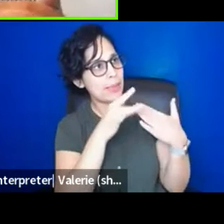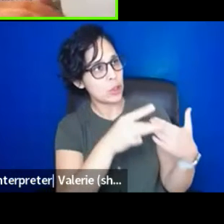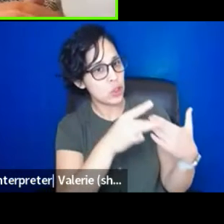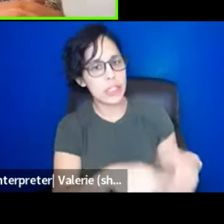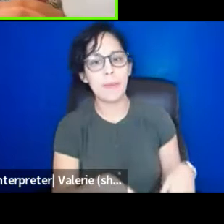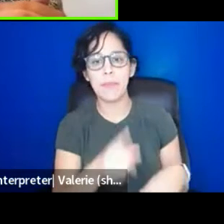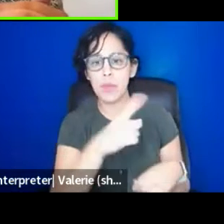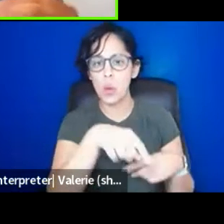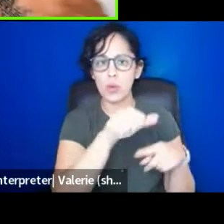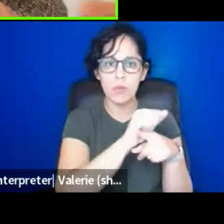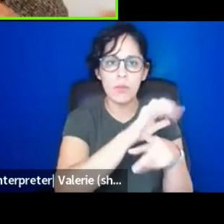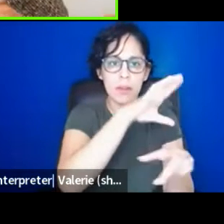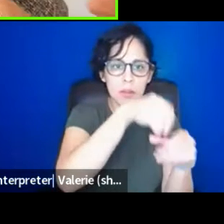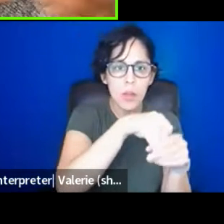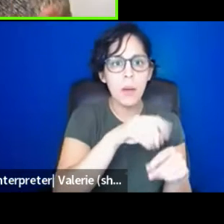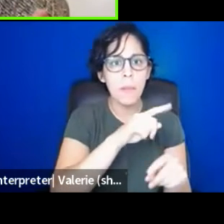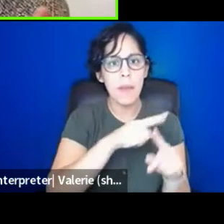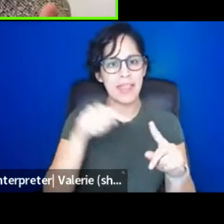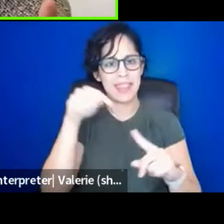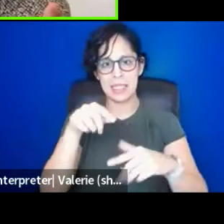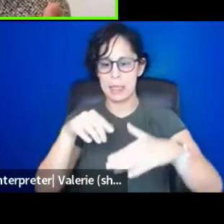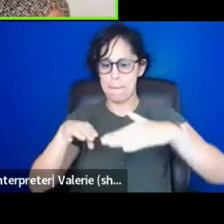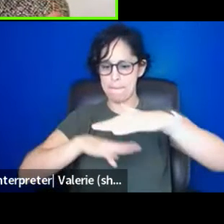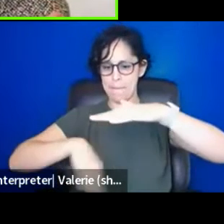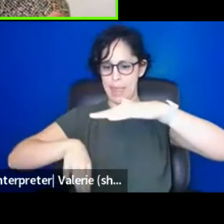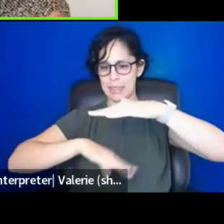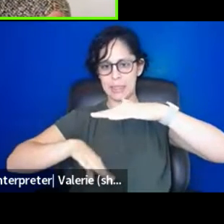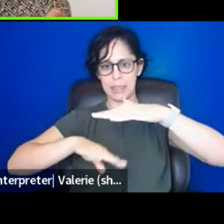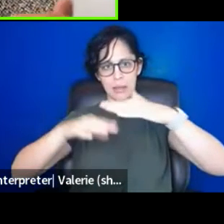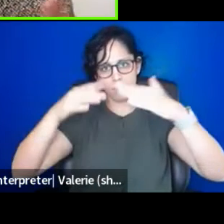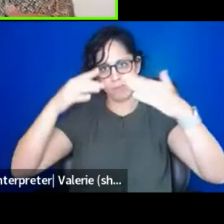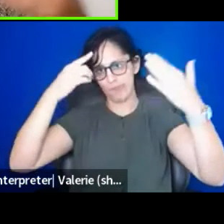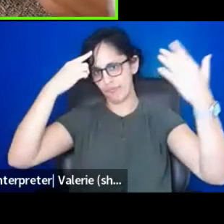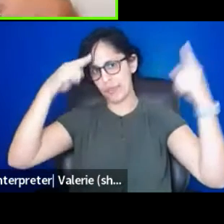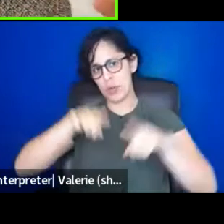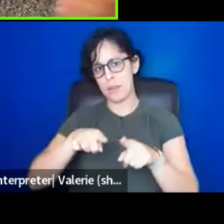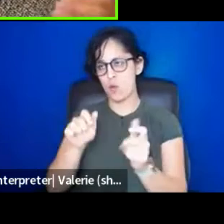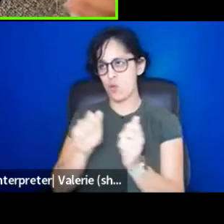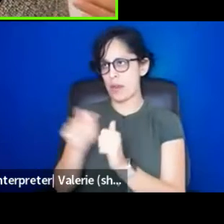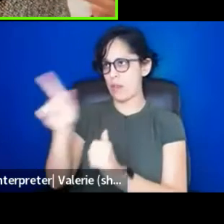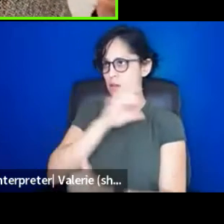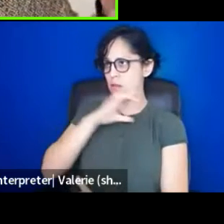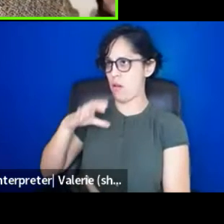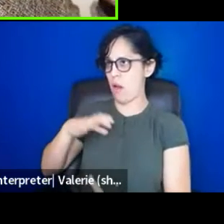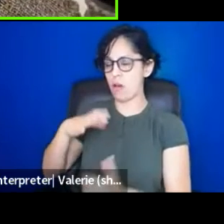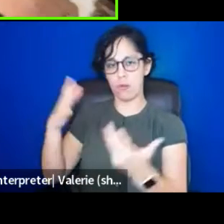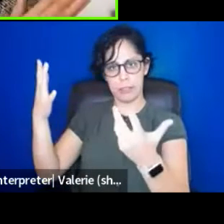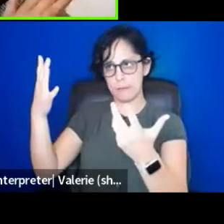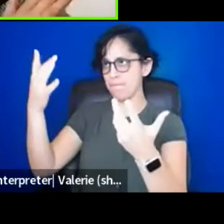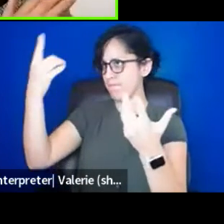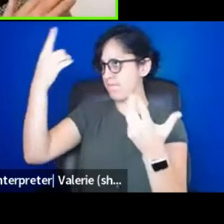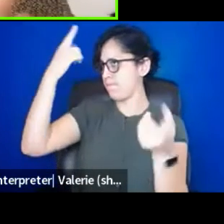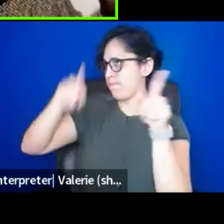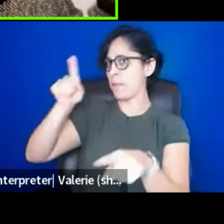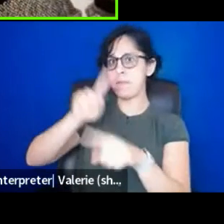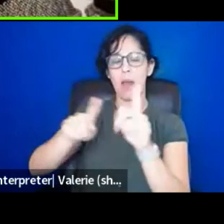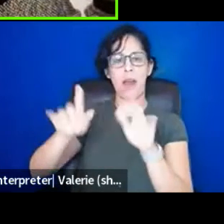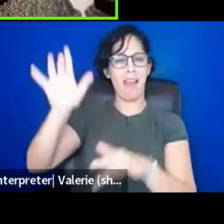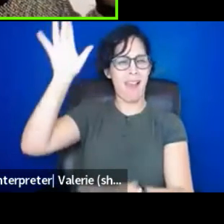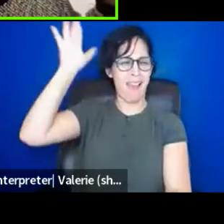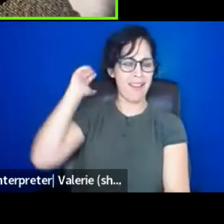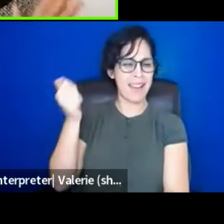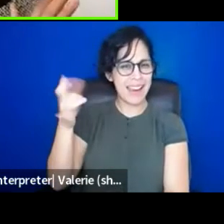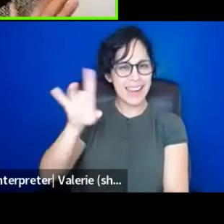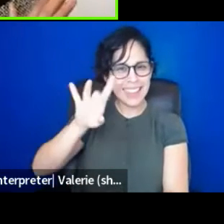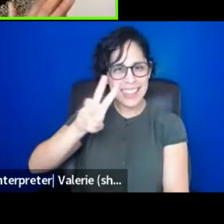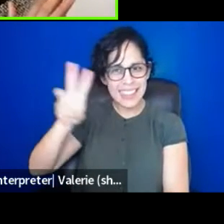the baseline that at least Congress has agreed to with a lot of work starting back in 1866. And I'm sure